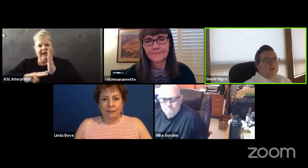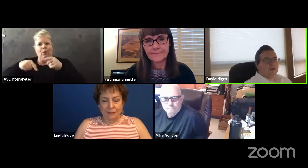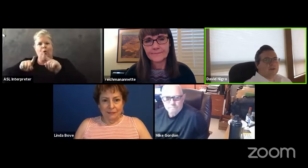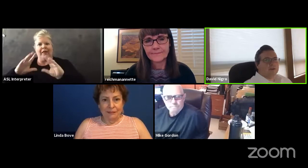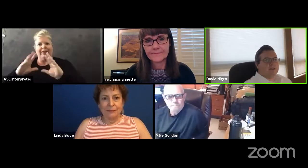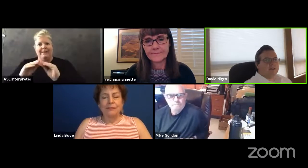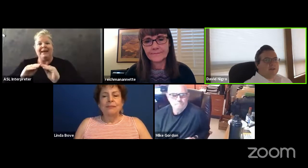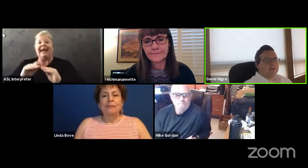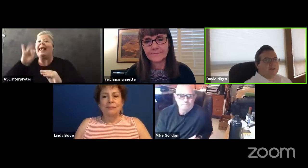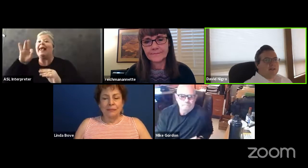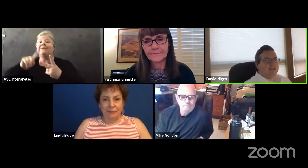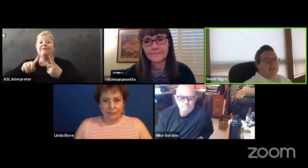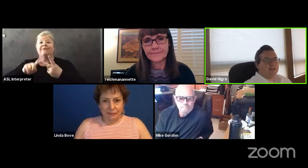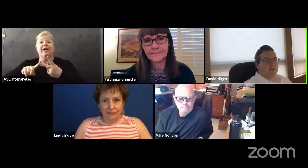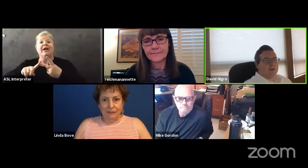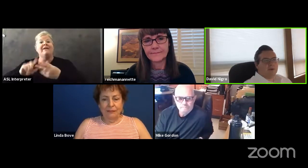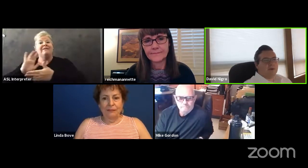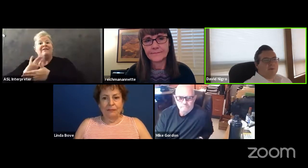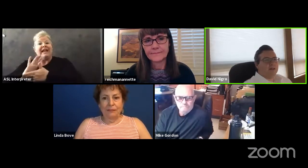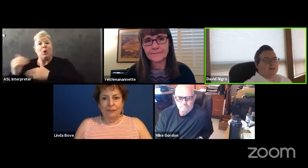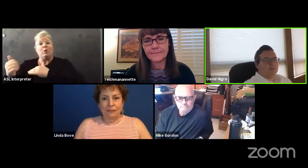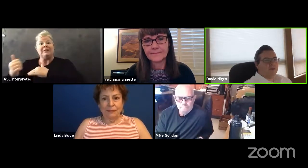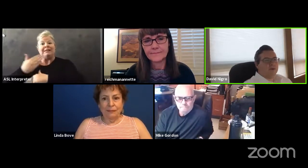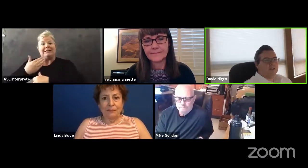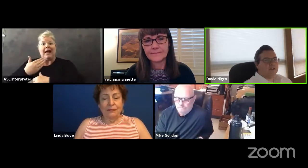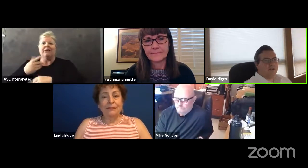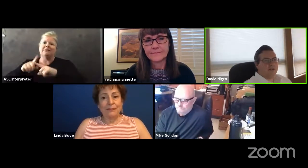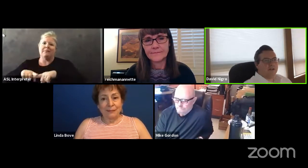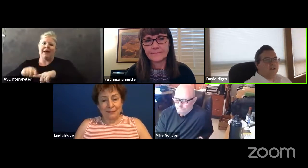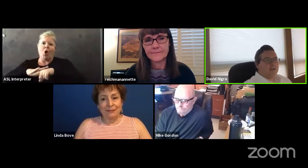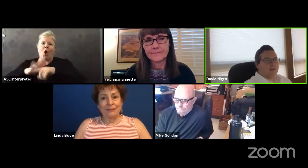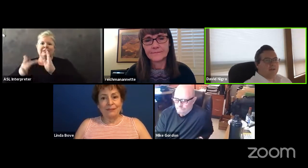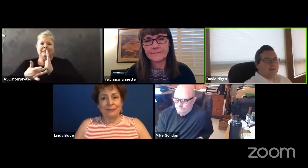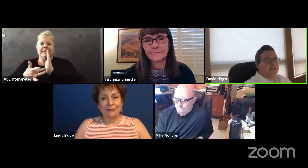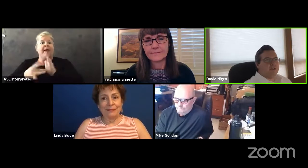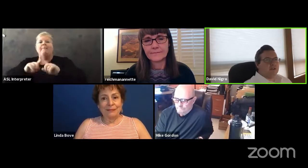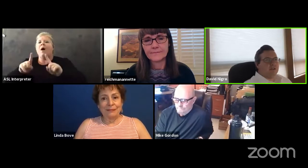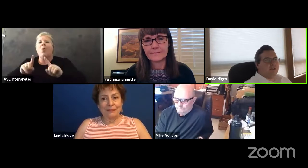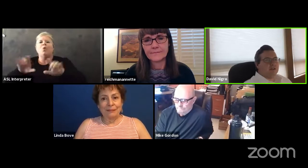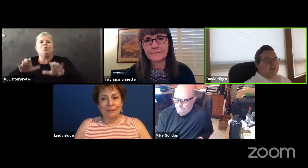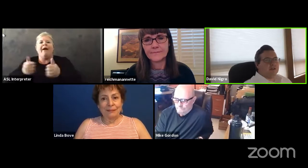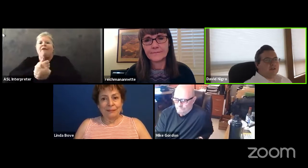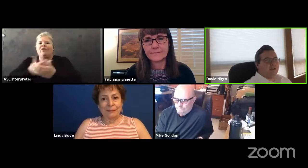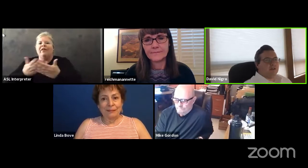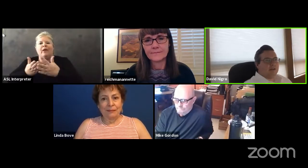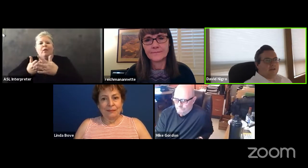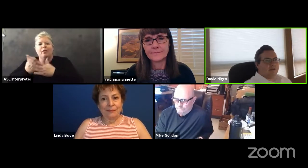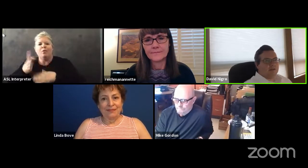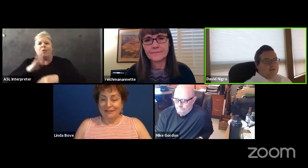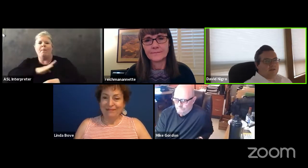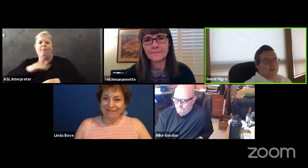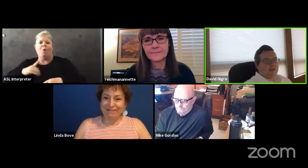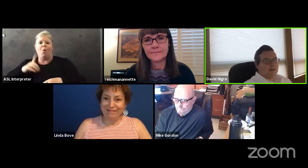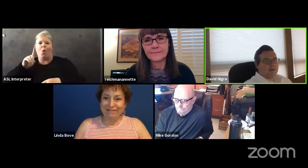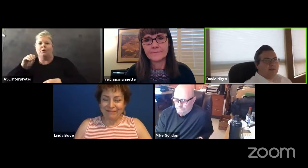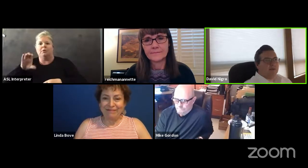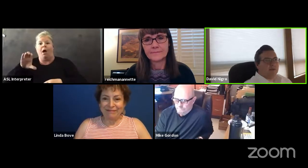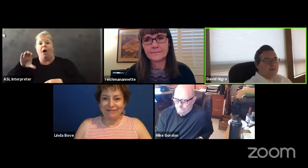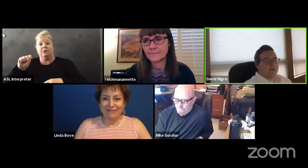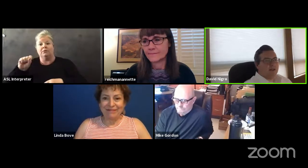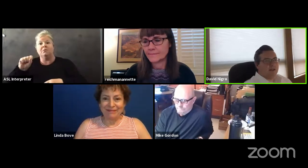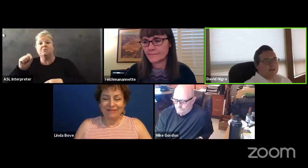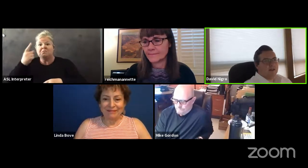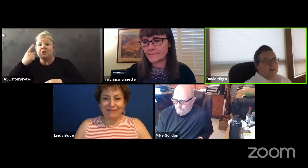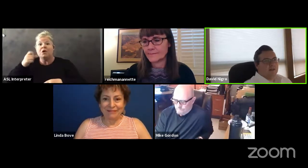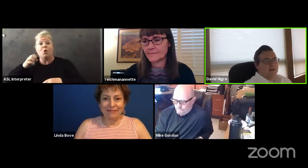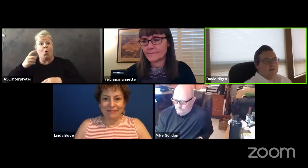route there might be some technical guidelines but that would all be done on board docs so if the public is interested in in looking at that again pay attention